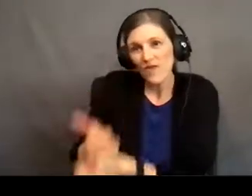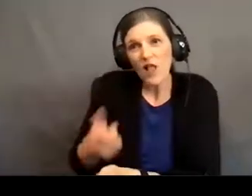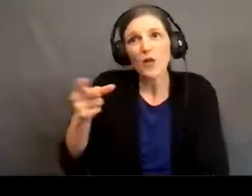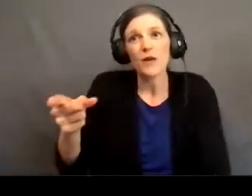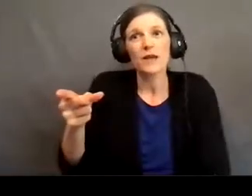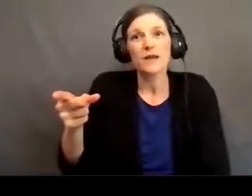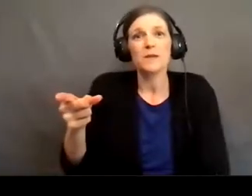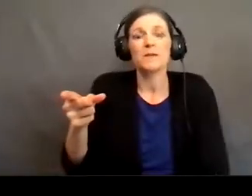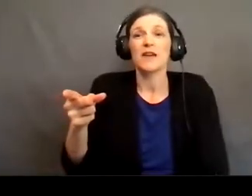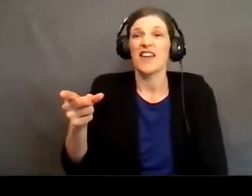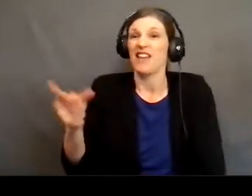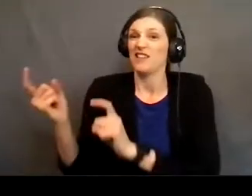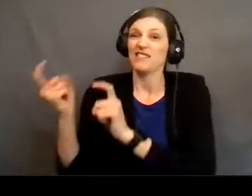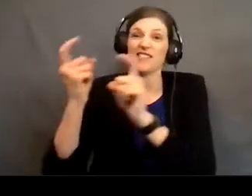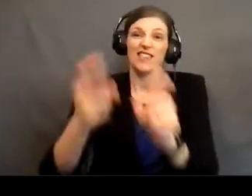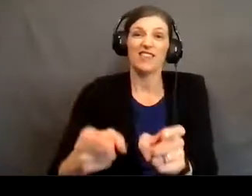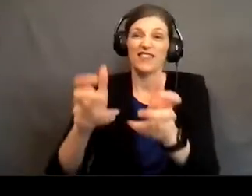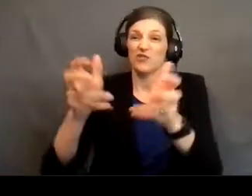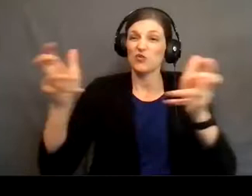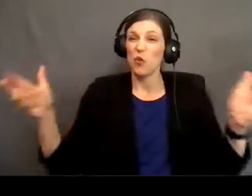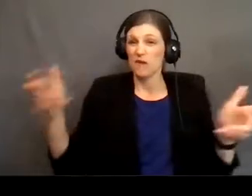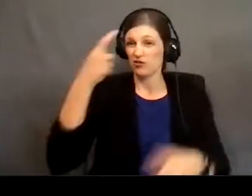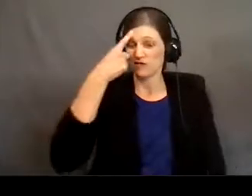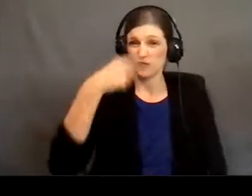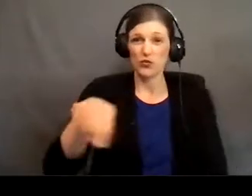he is giving so much for you